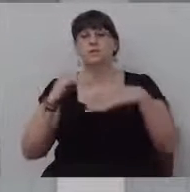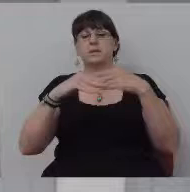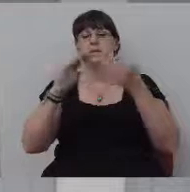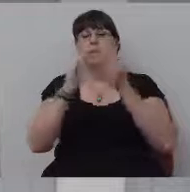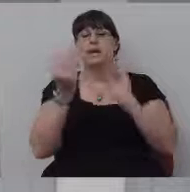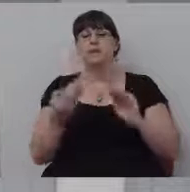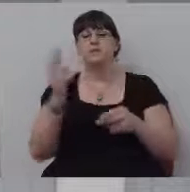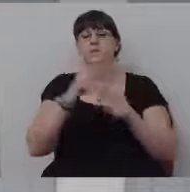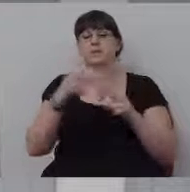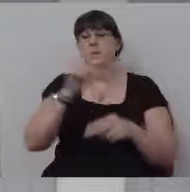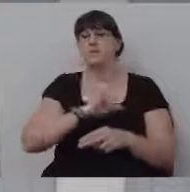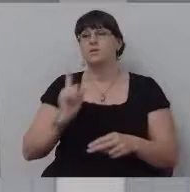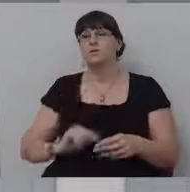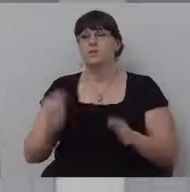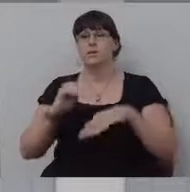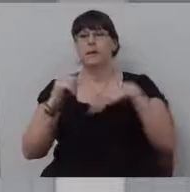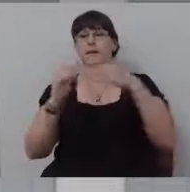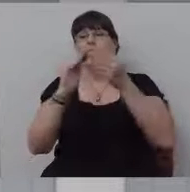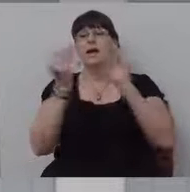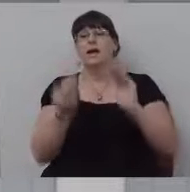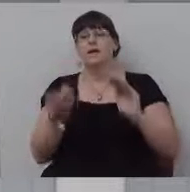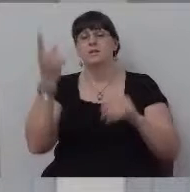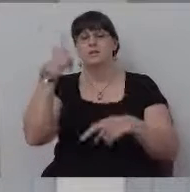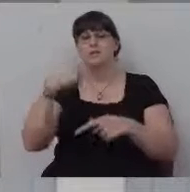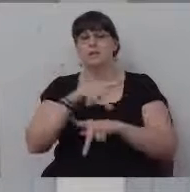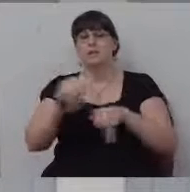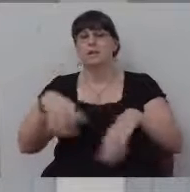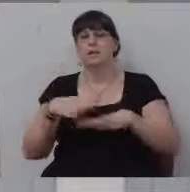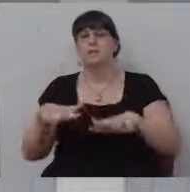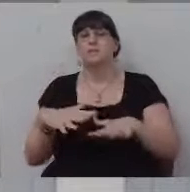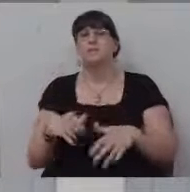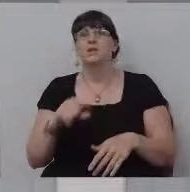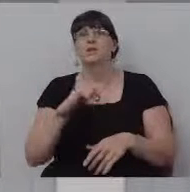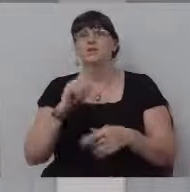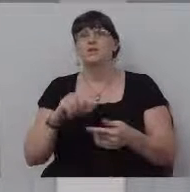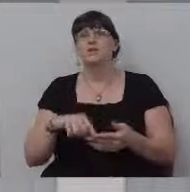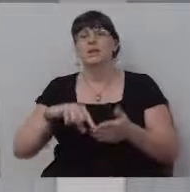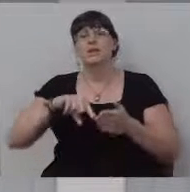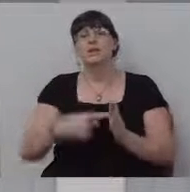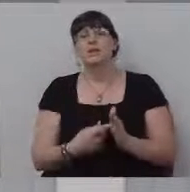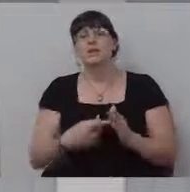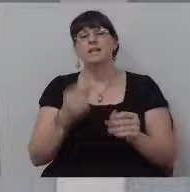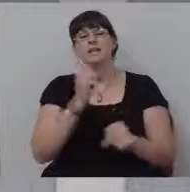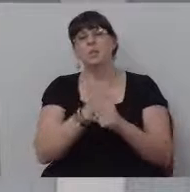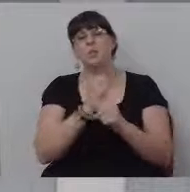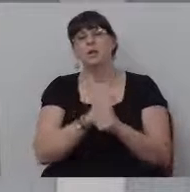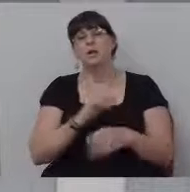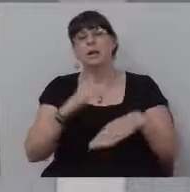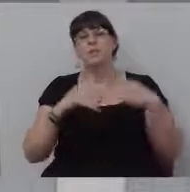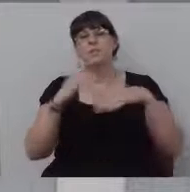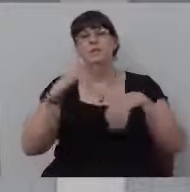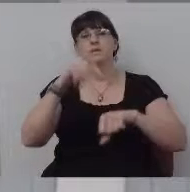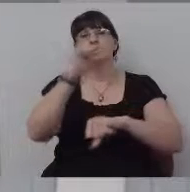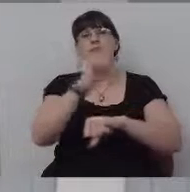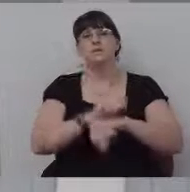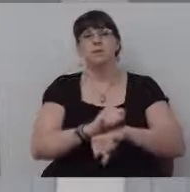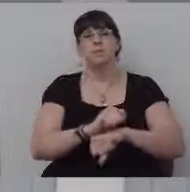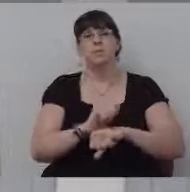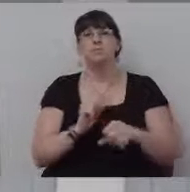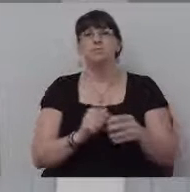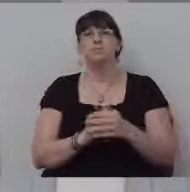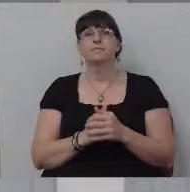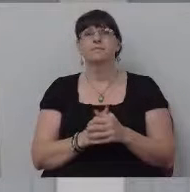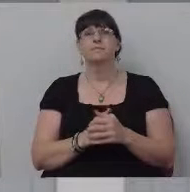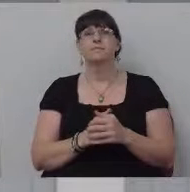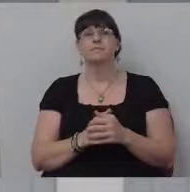name of the Lord, and a house for his kingdom. And so then Solomon begins this work of building the temple. Lord willing, I'll try to